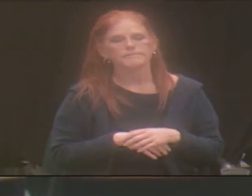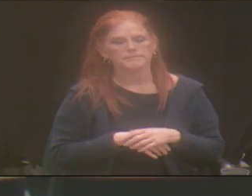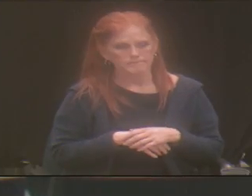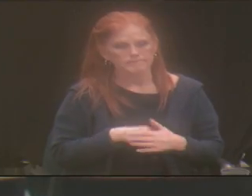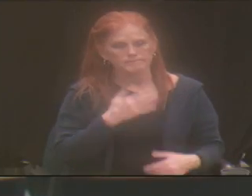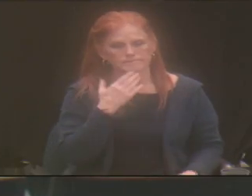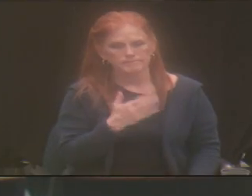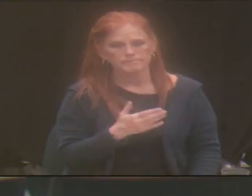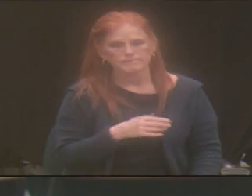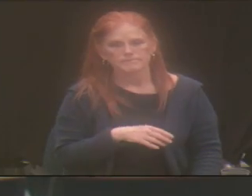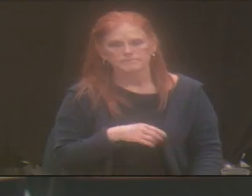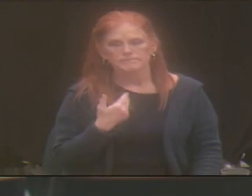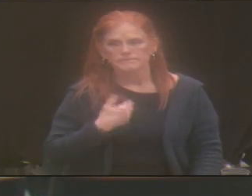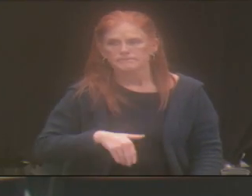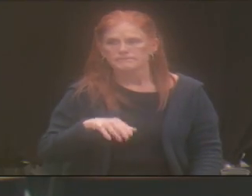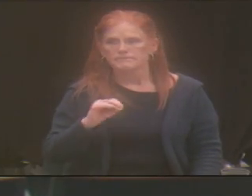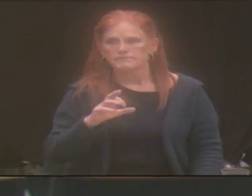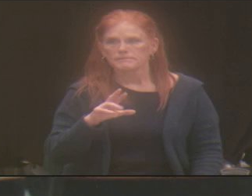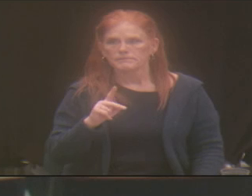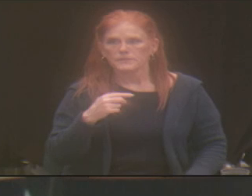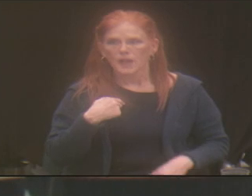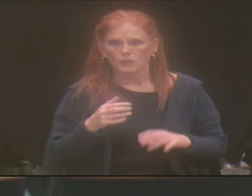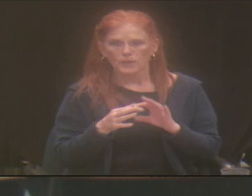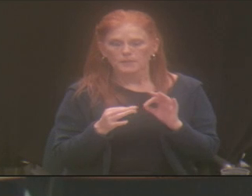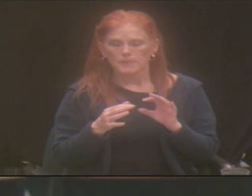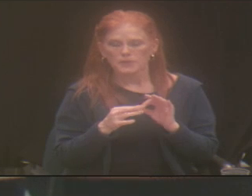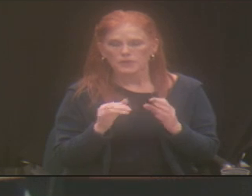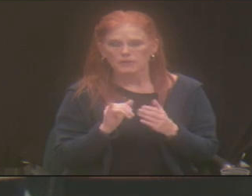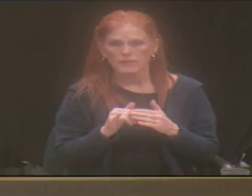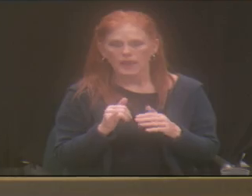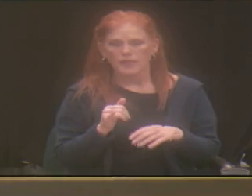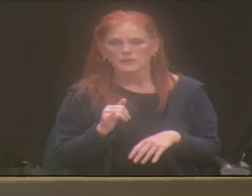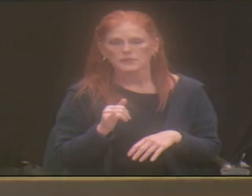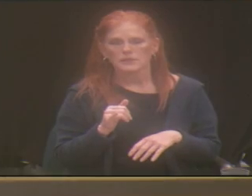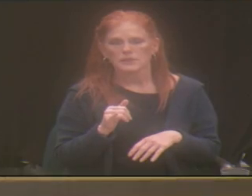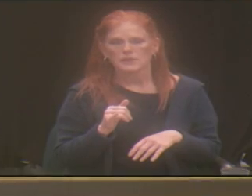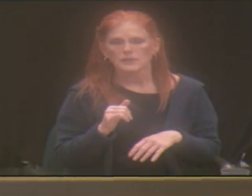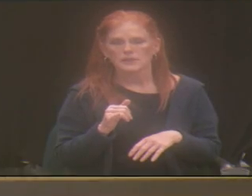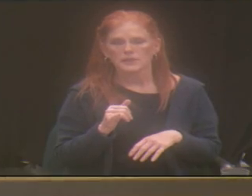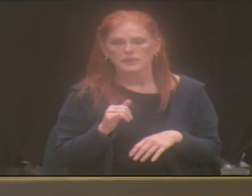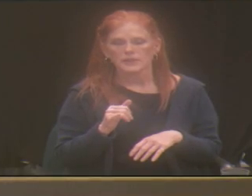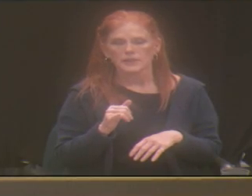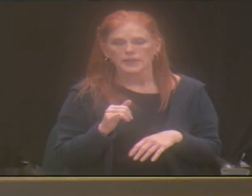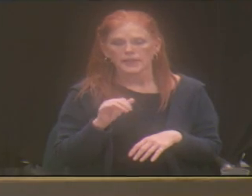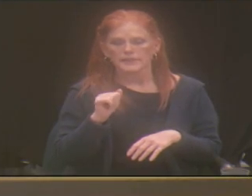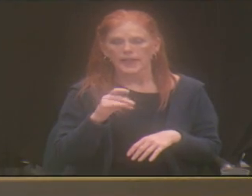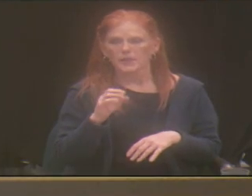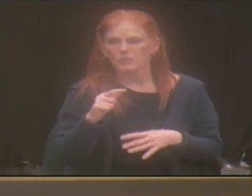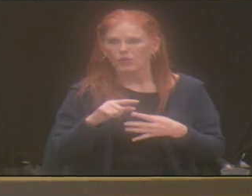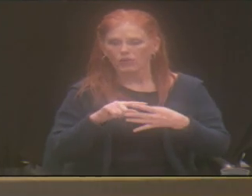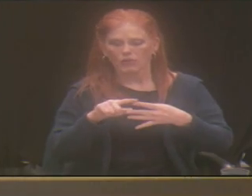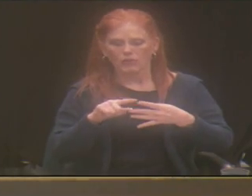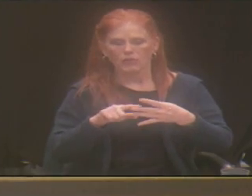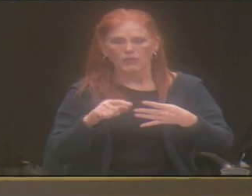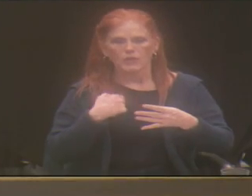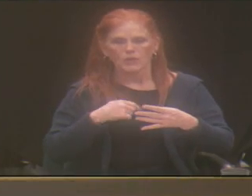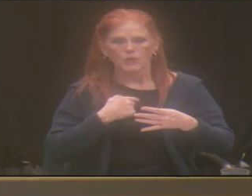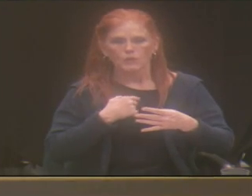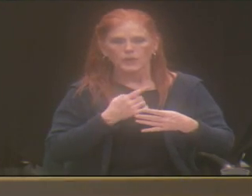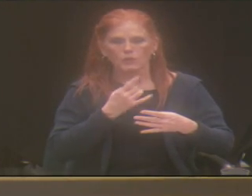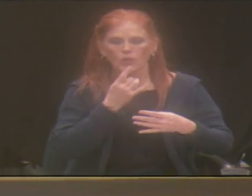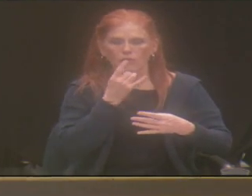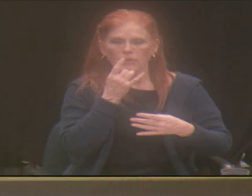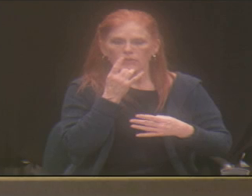Okay. I want to mention that upcoming in early April will be lighted up for